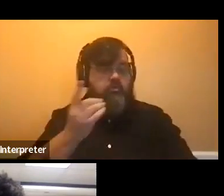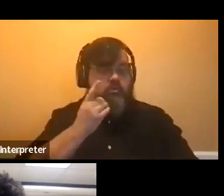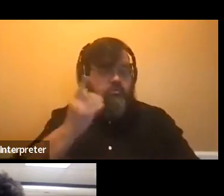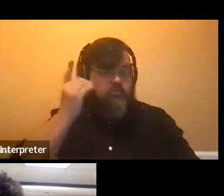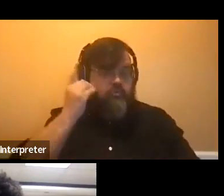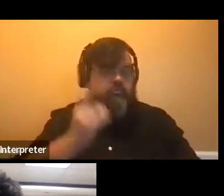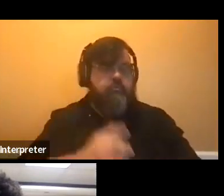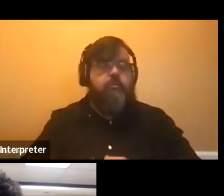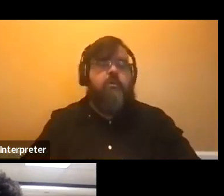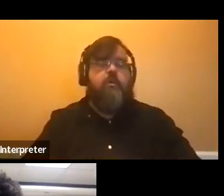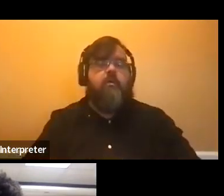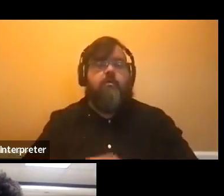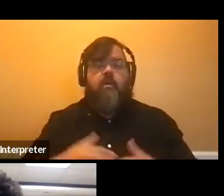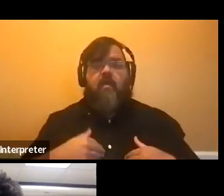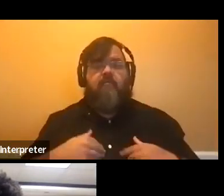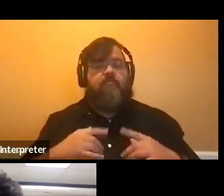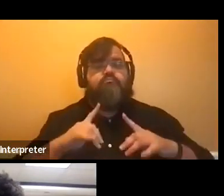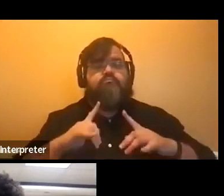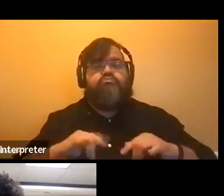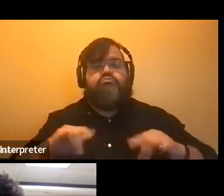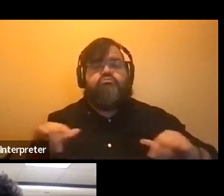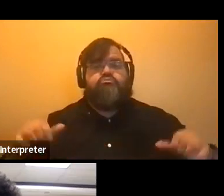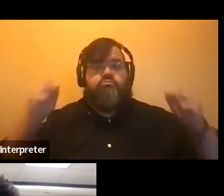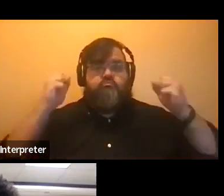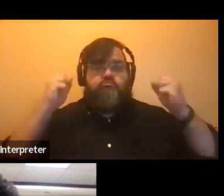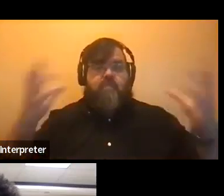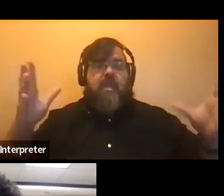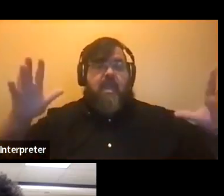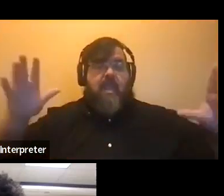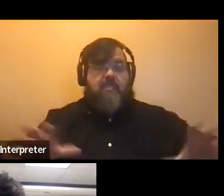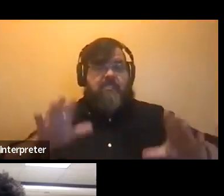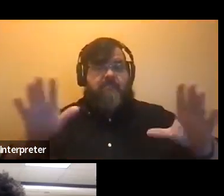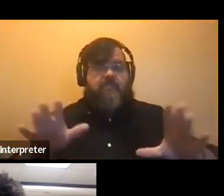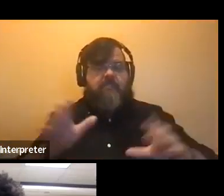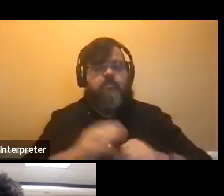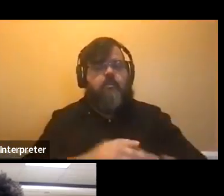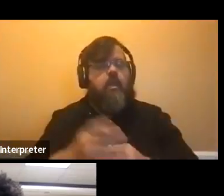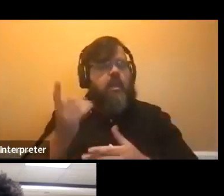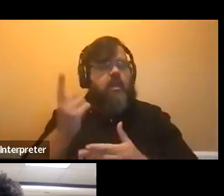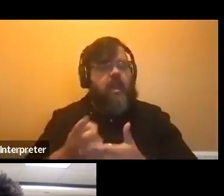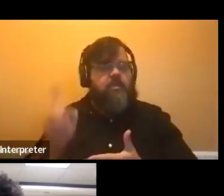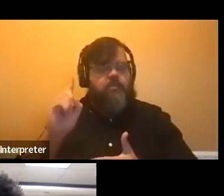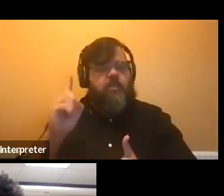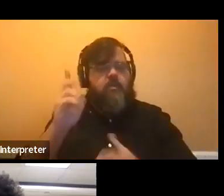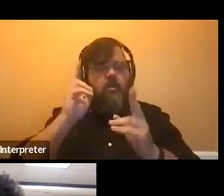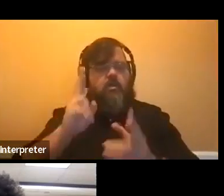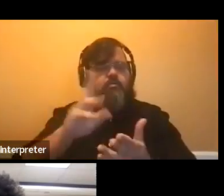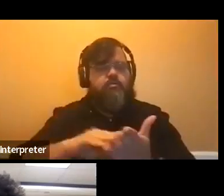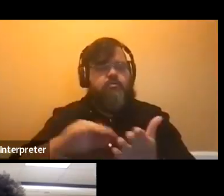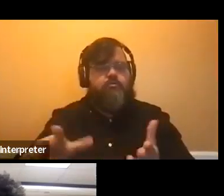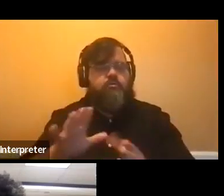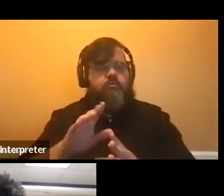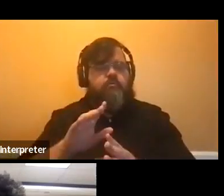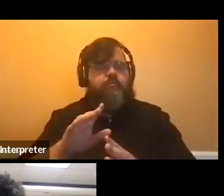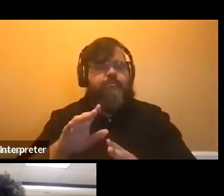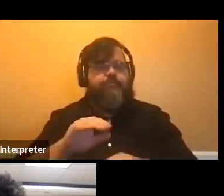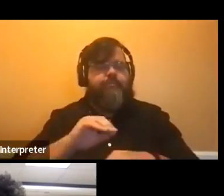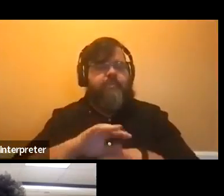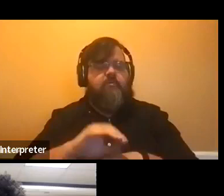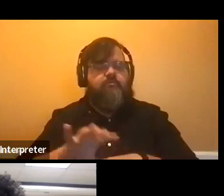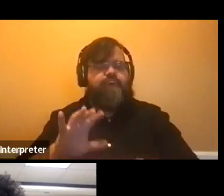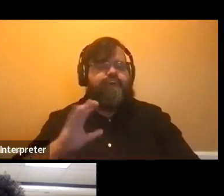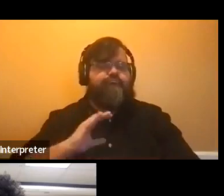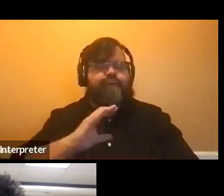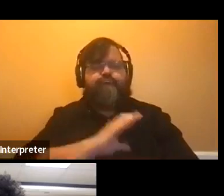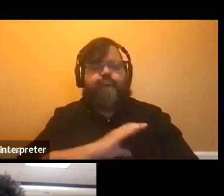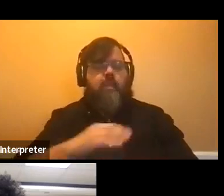have all kinds of activities. So last week, Honor Student Council hosted a research and mentorship fair. Next week,